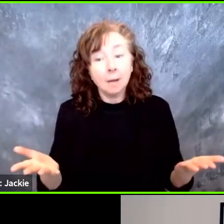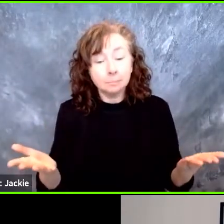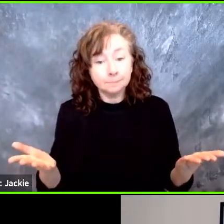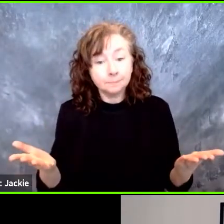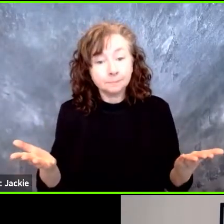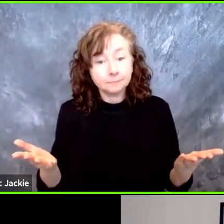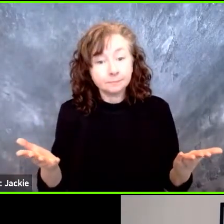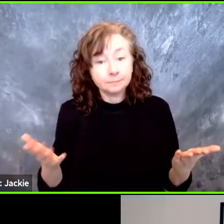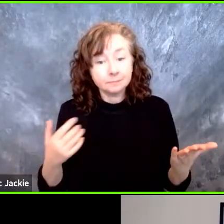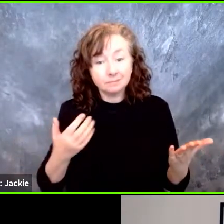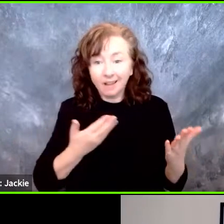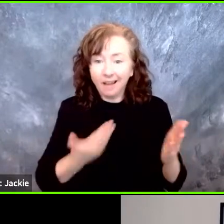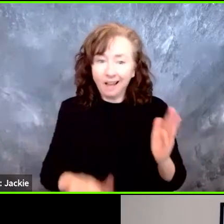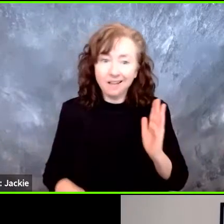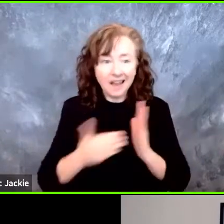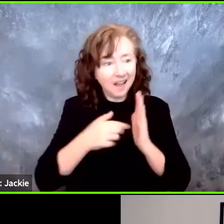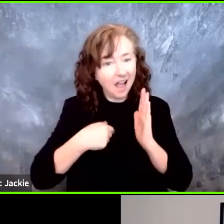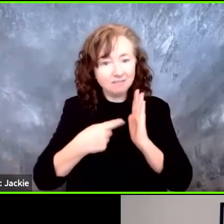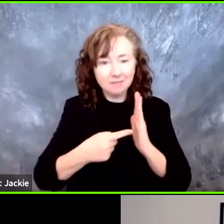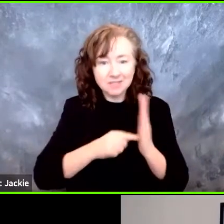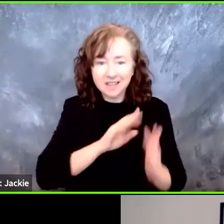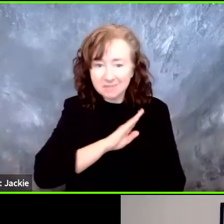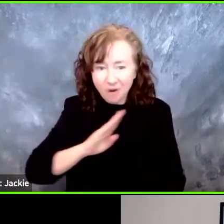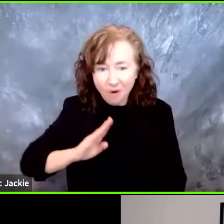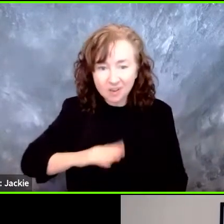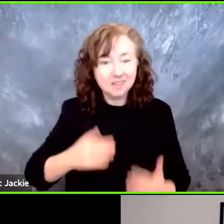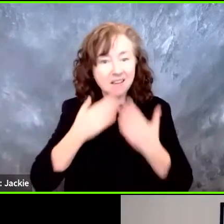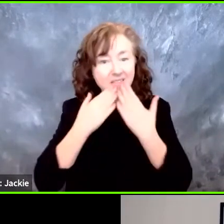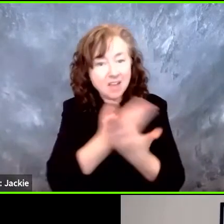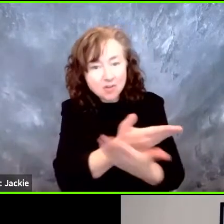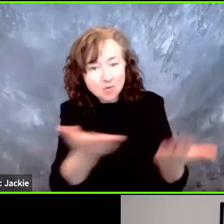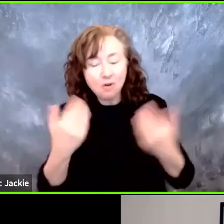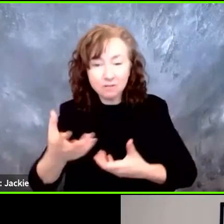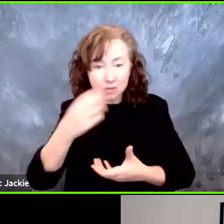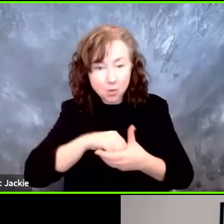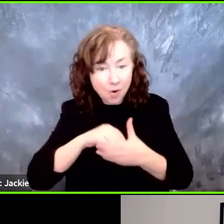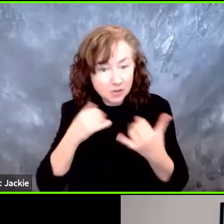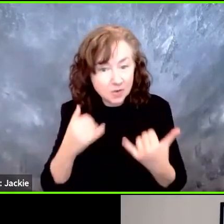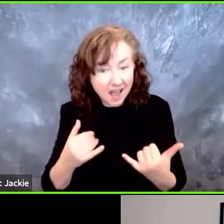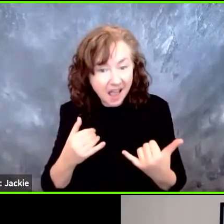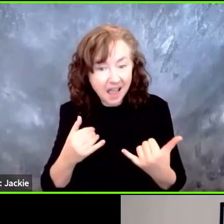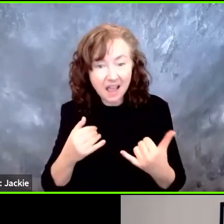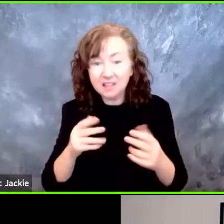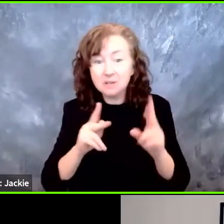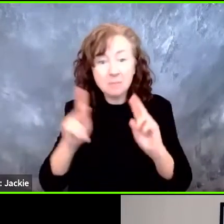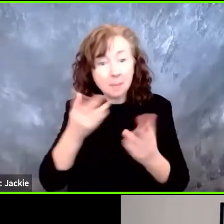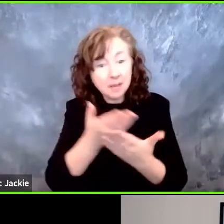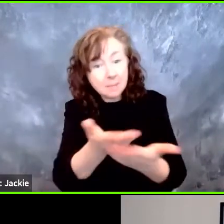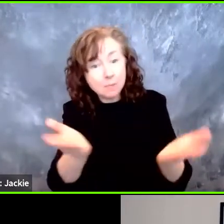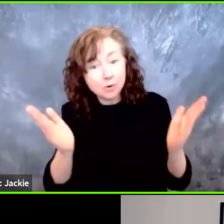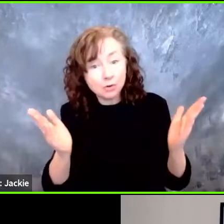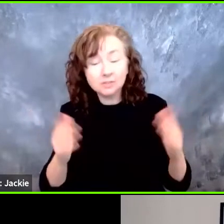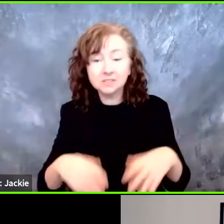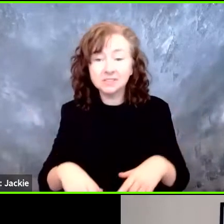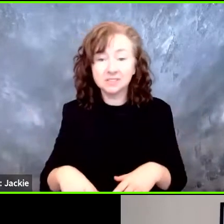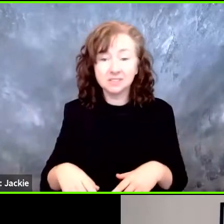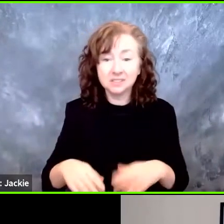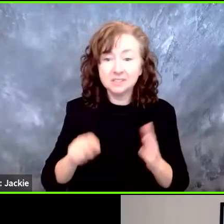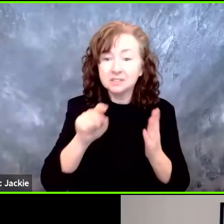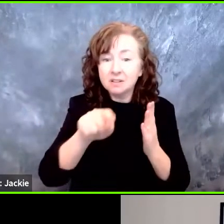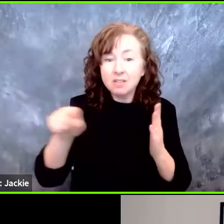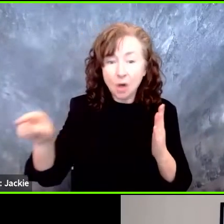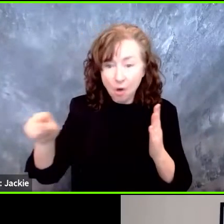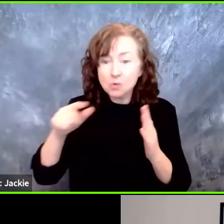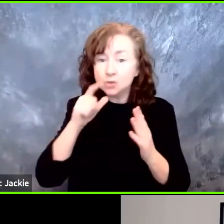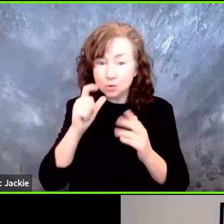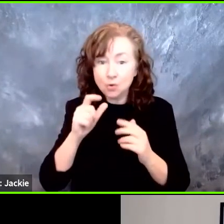On behalf of the Board, also, I'd like to thank everyone who joined us today, from the public, and especially those who were able to